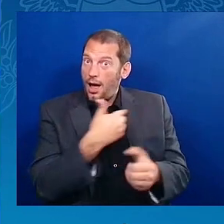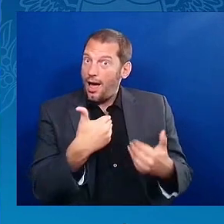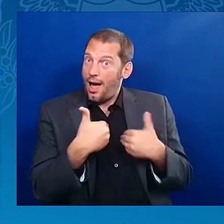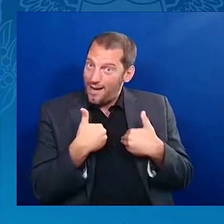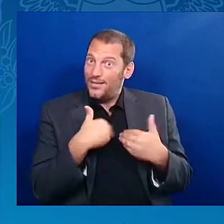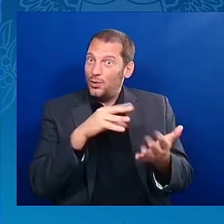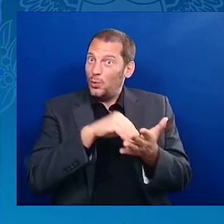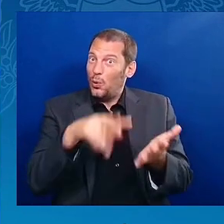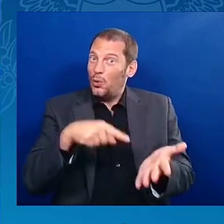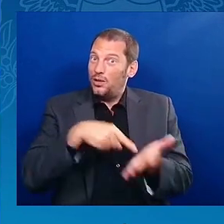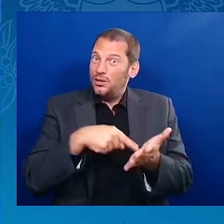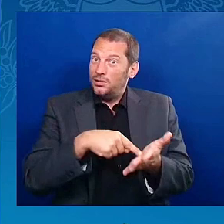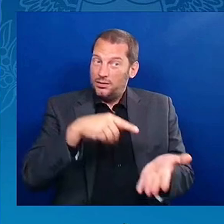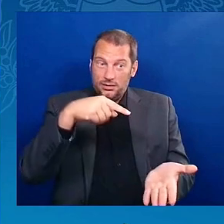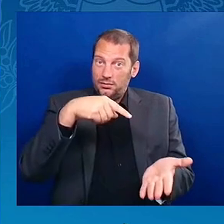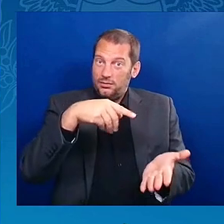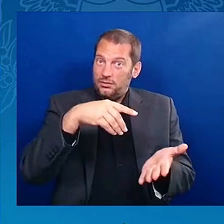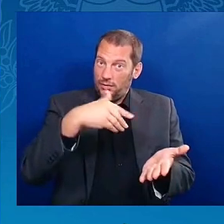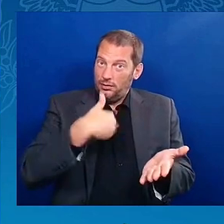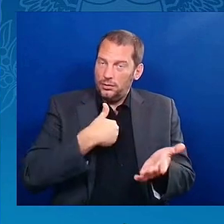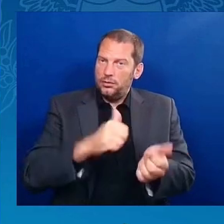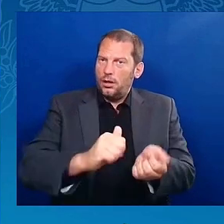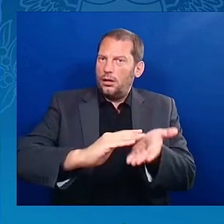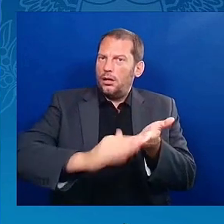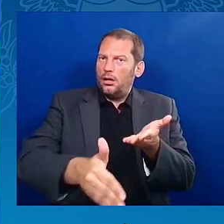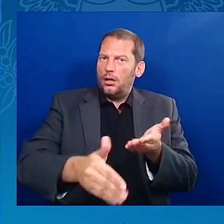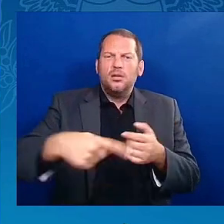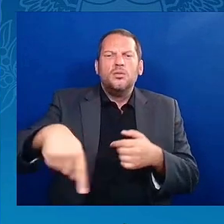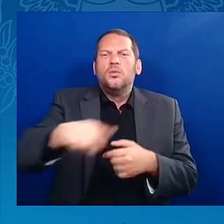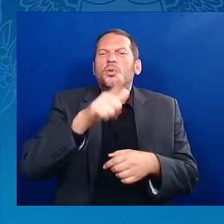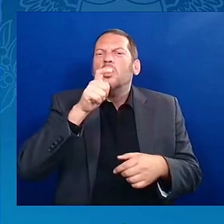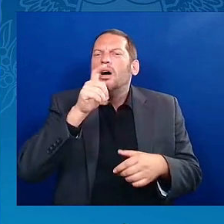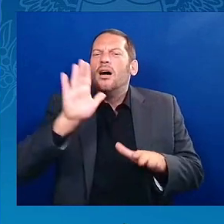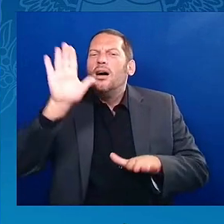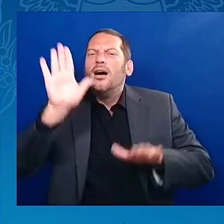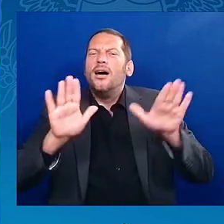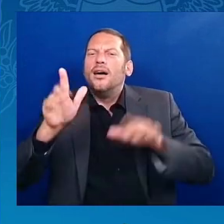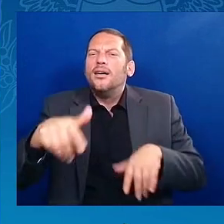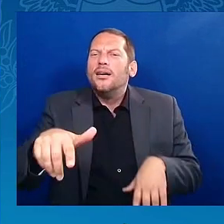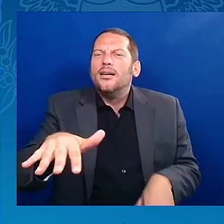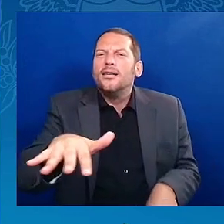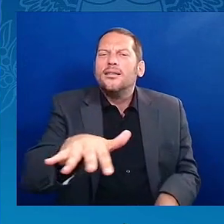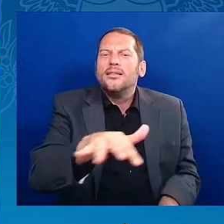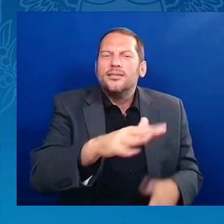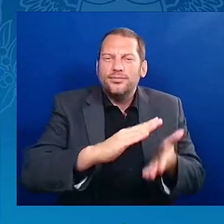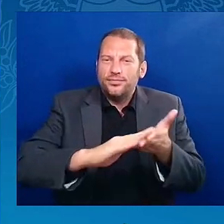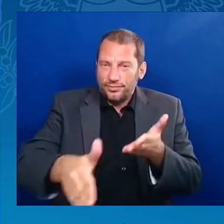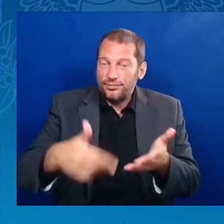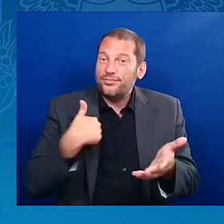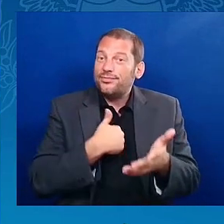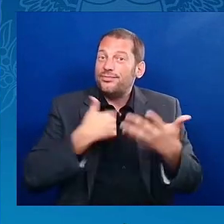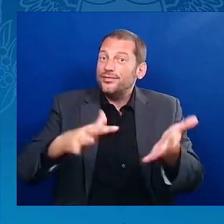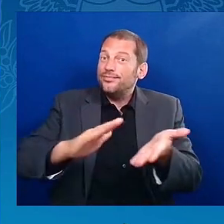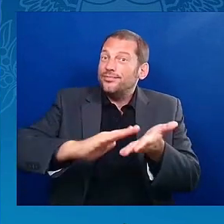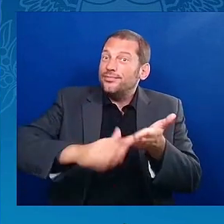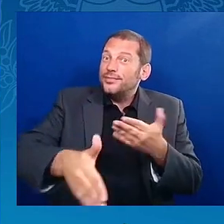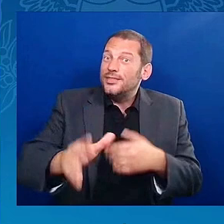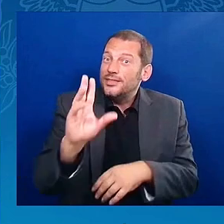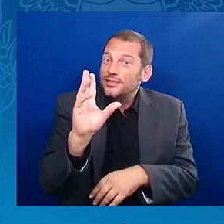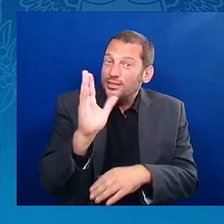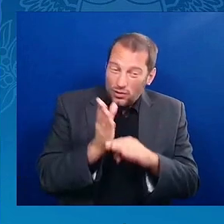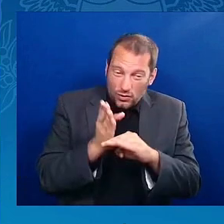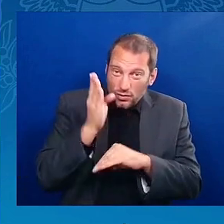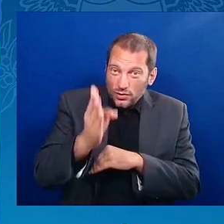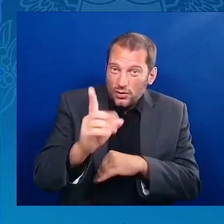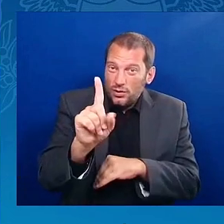Everywhere. Everywhere. We have forgiven over 160 billion dollars of student loan debt for over